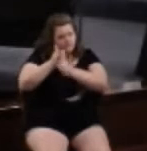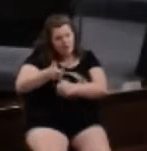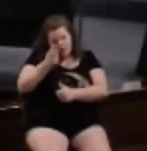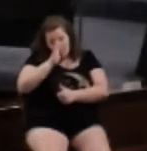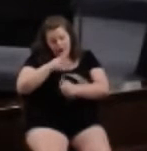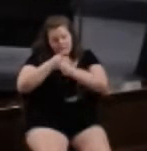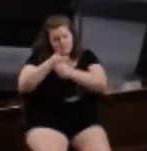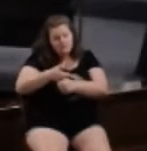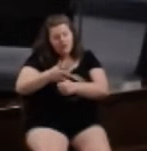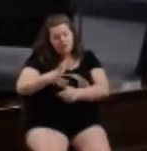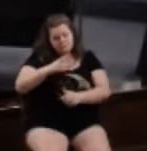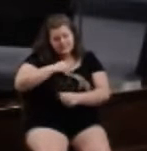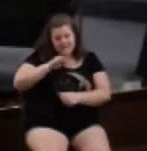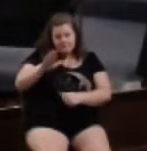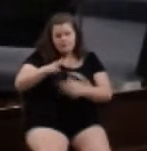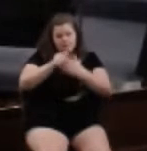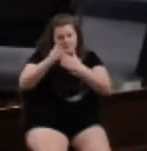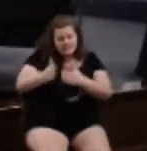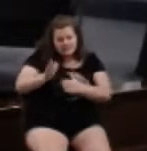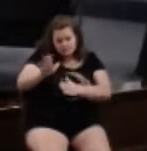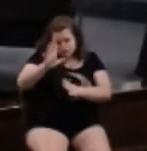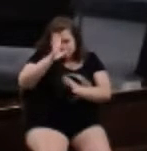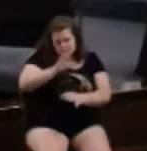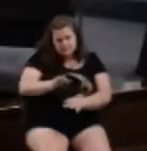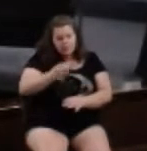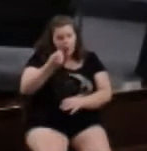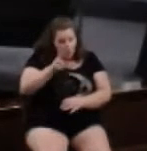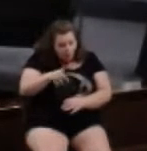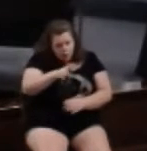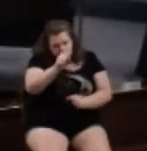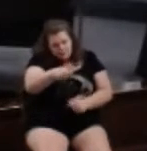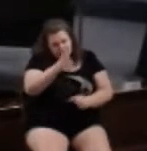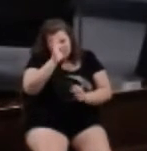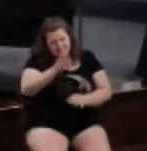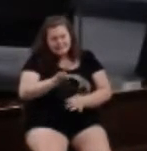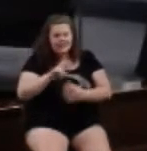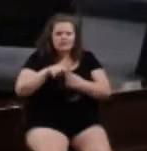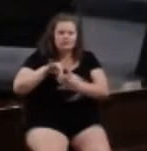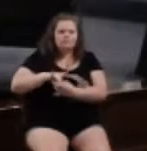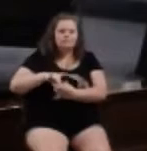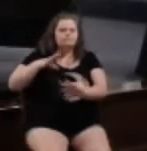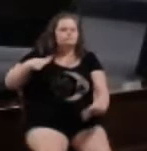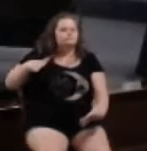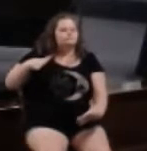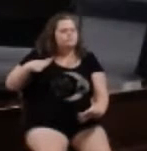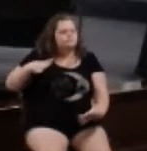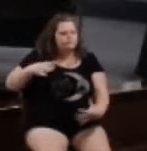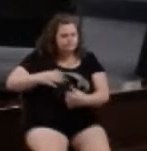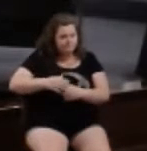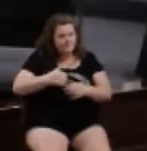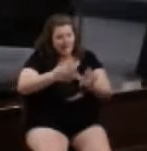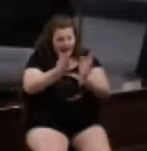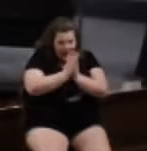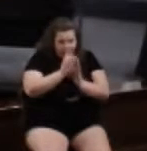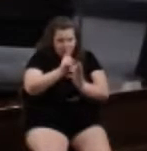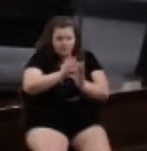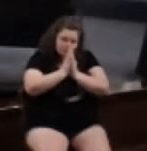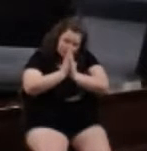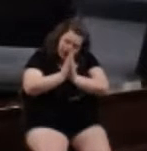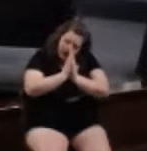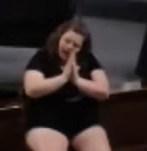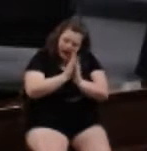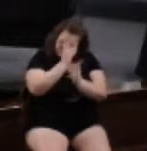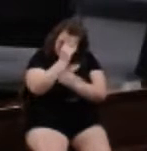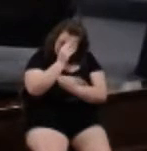accept their leadership and their decision, or you can decide to break unity. I ask that you prayerfully consider your